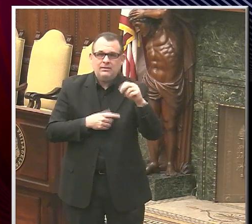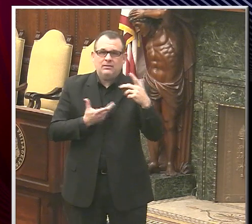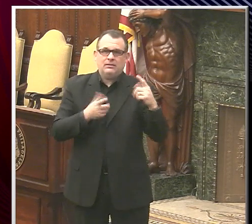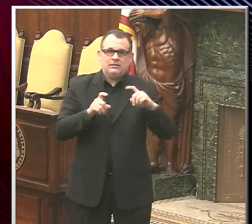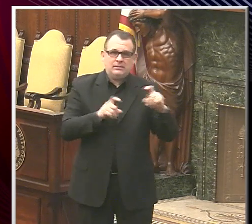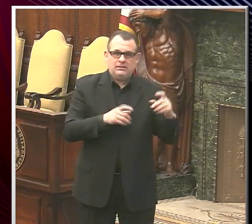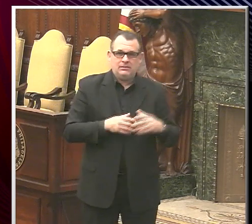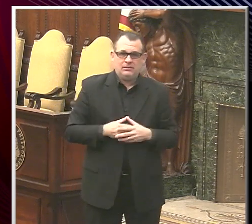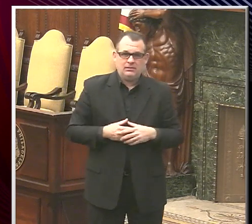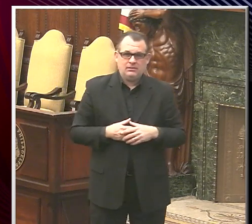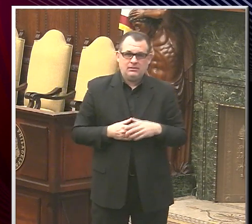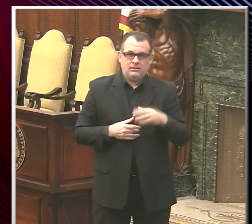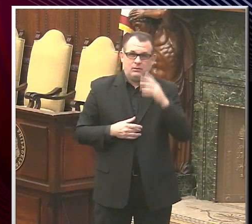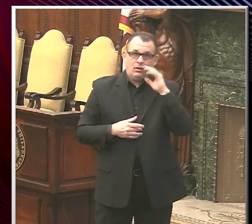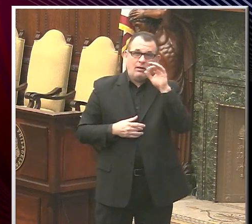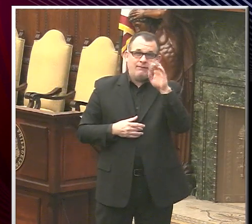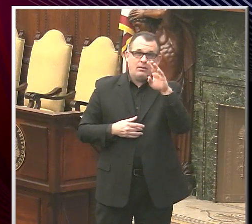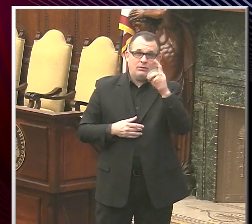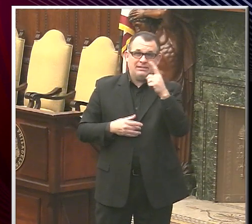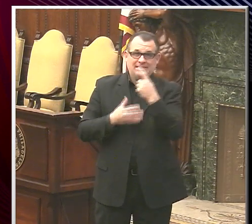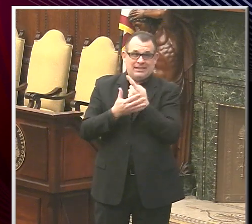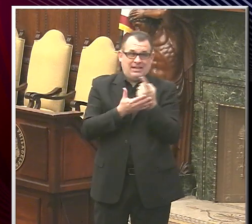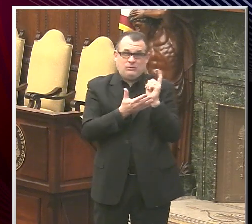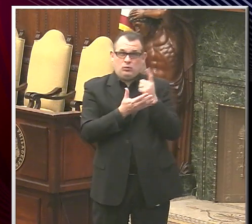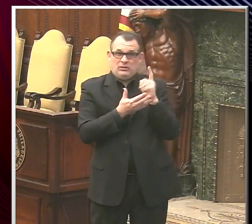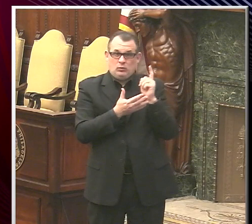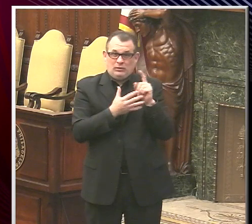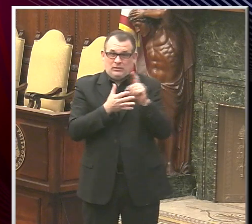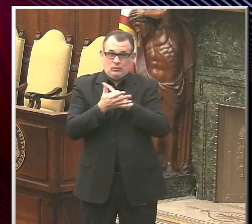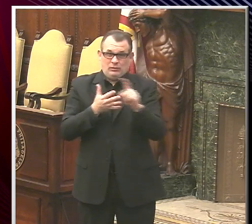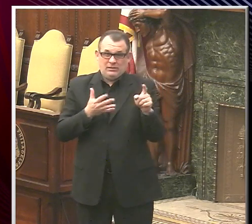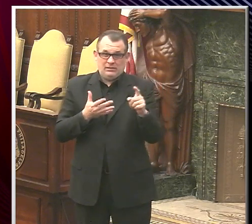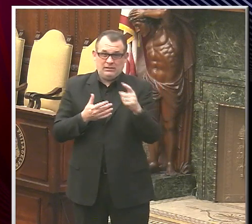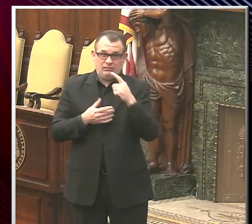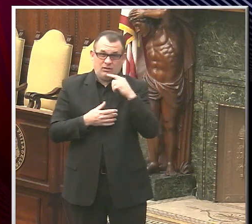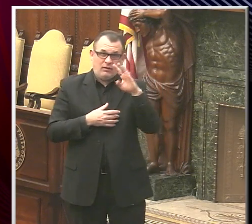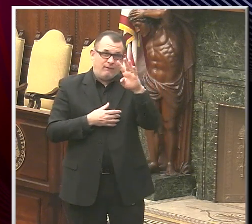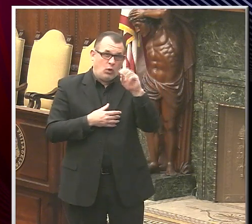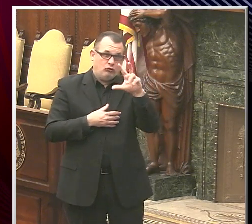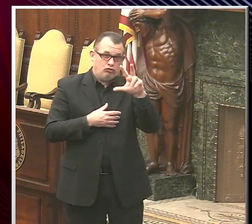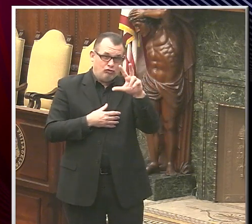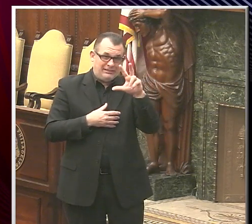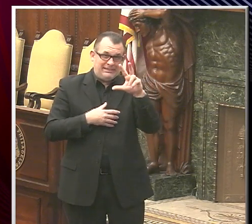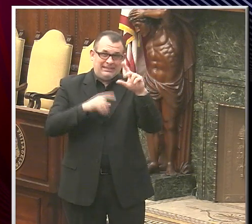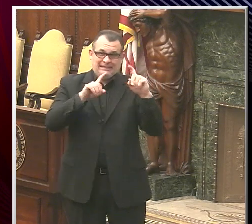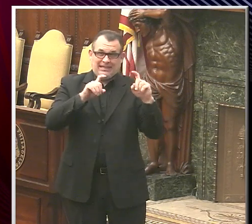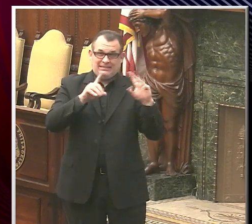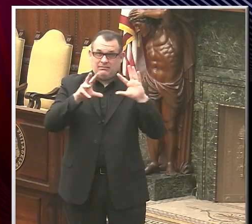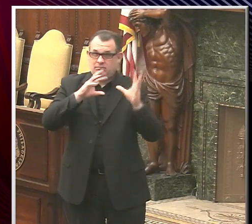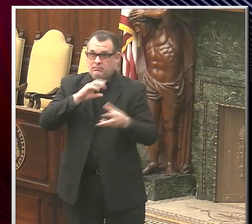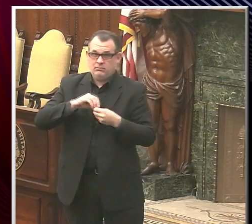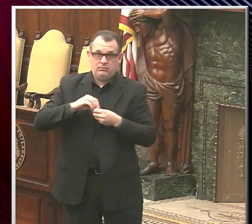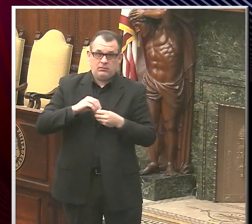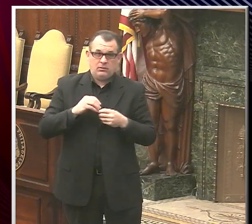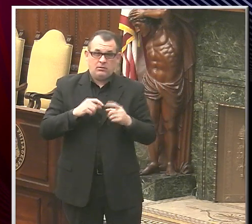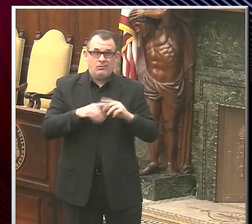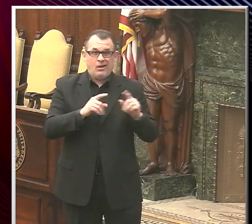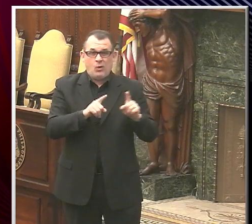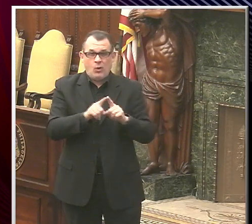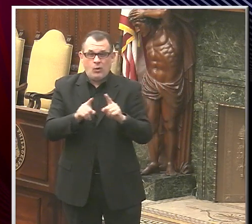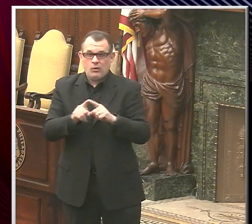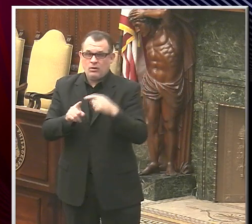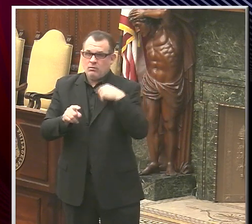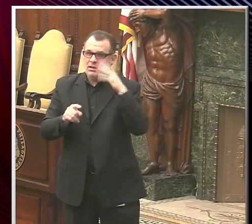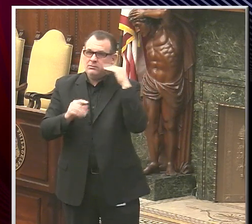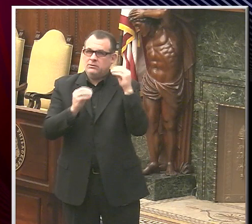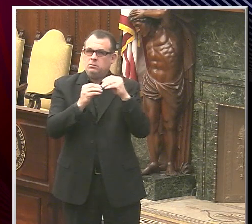6th, we averaged 303 cases per day. That's the PCR test and the antigen test combined. So far, we expect more to come in later.